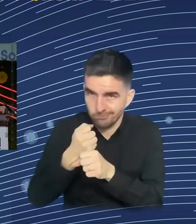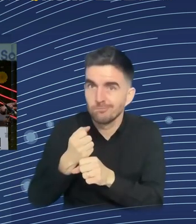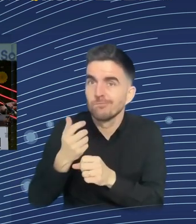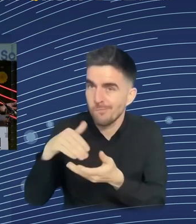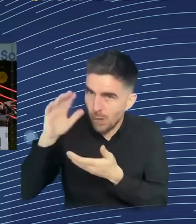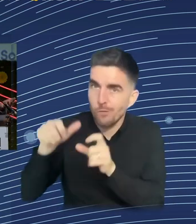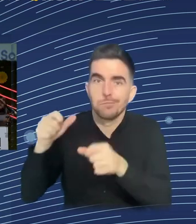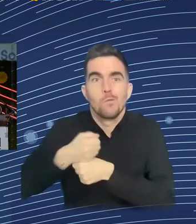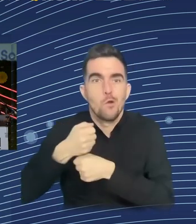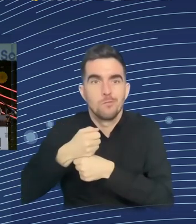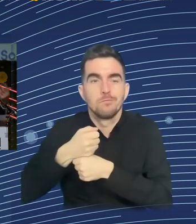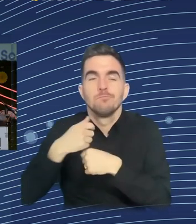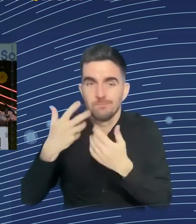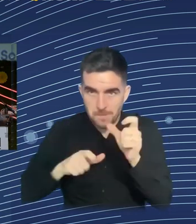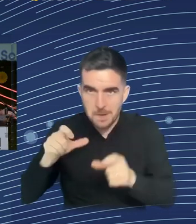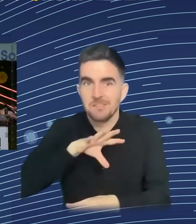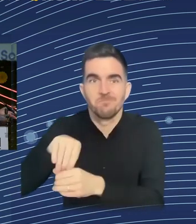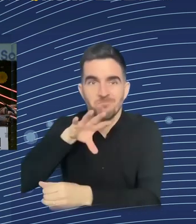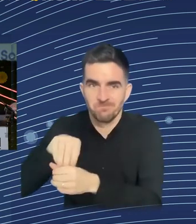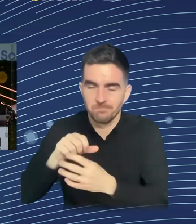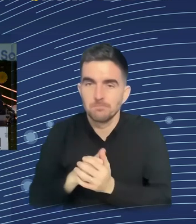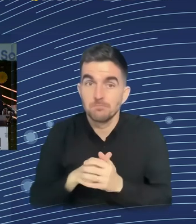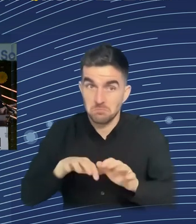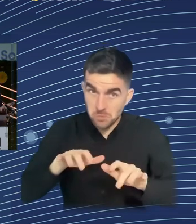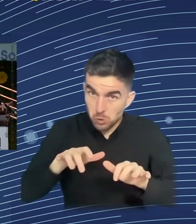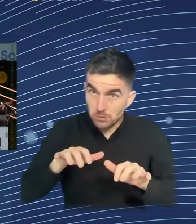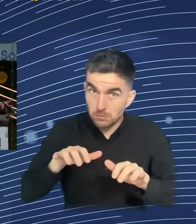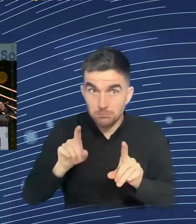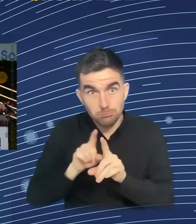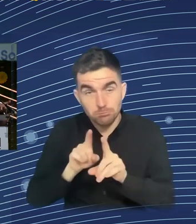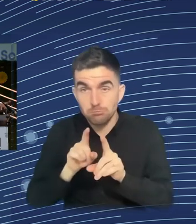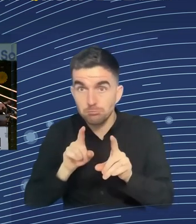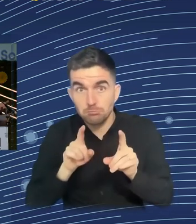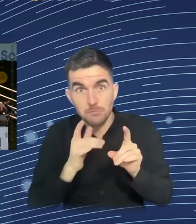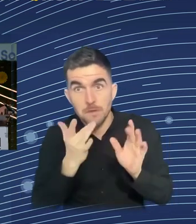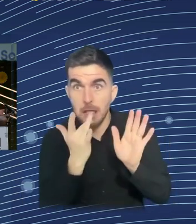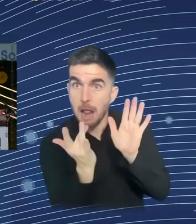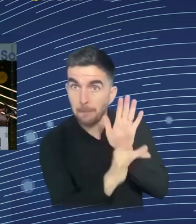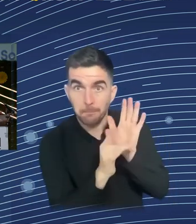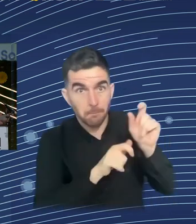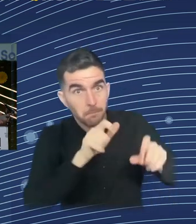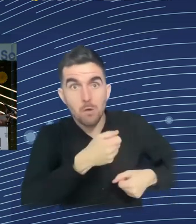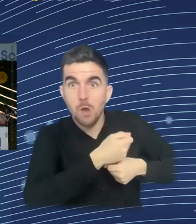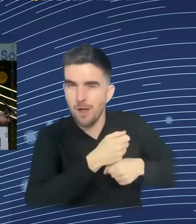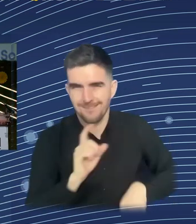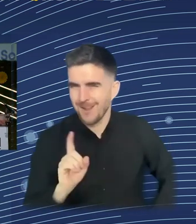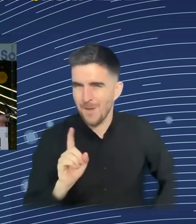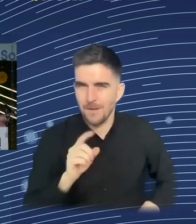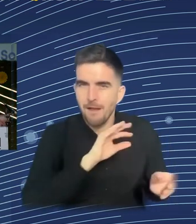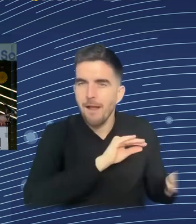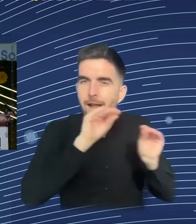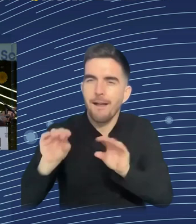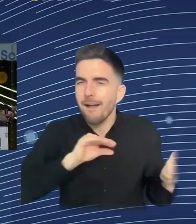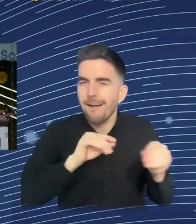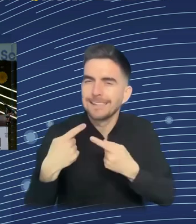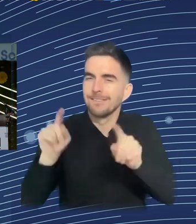work. Would we have known where those people have gone? The answer is no. You couldn't guess in